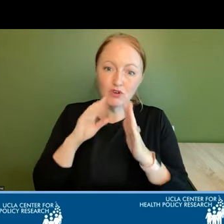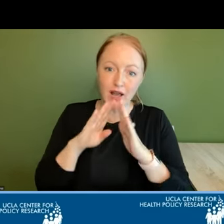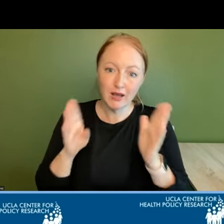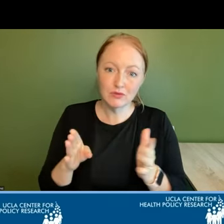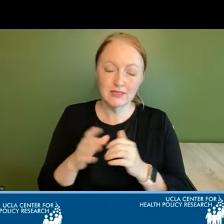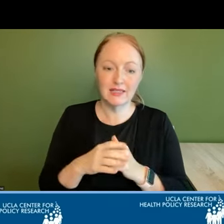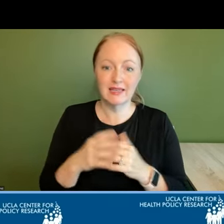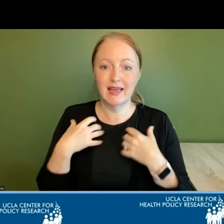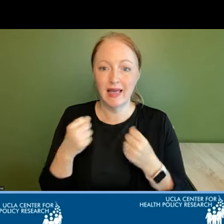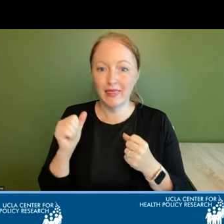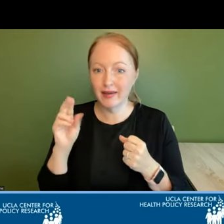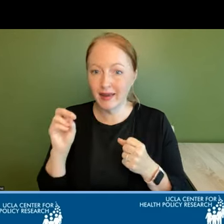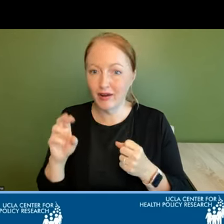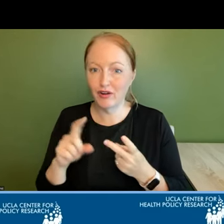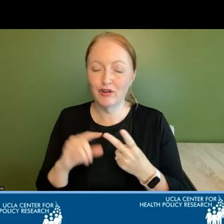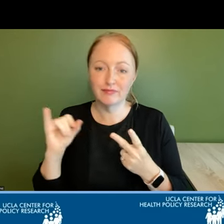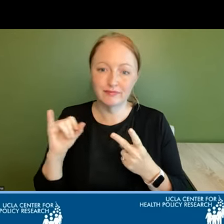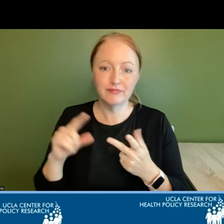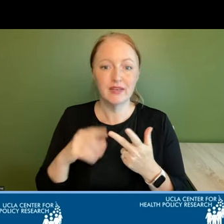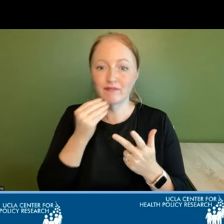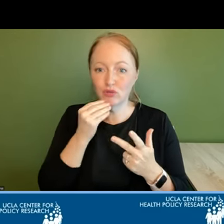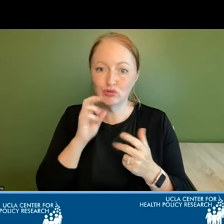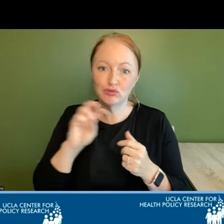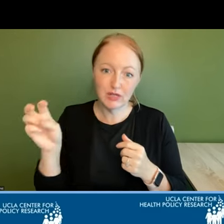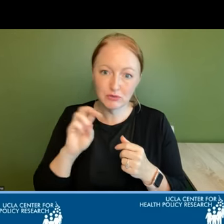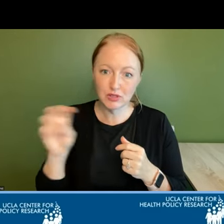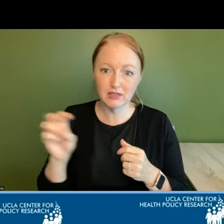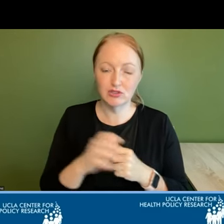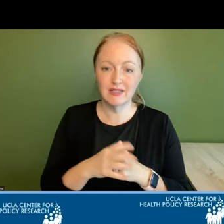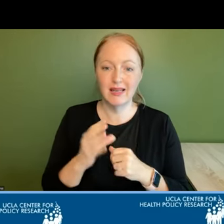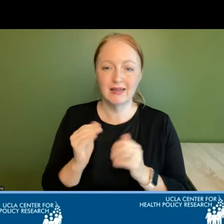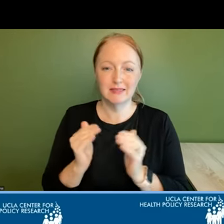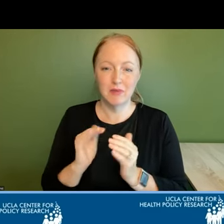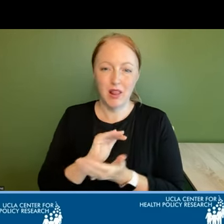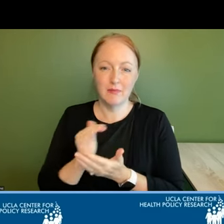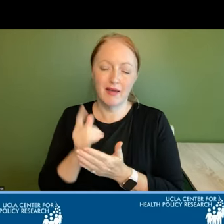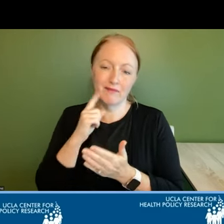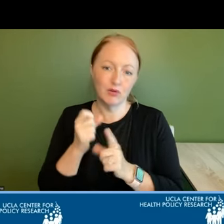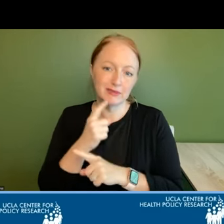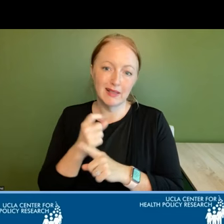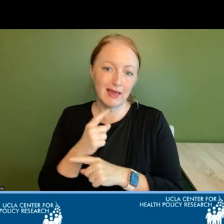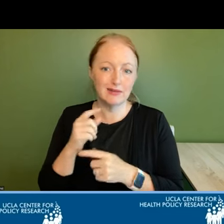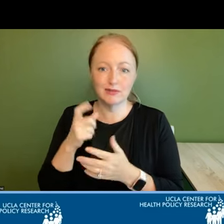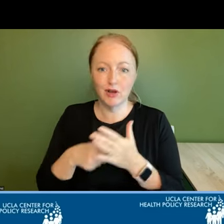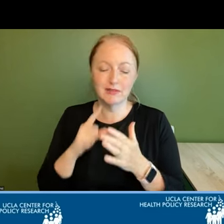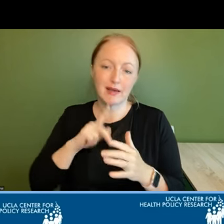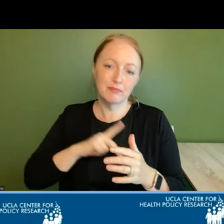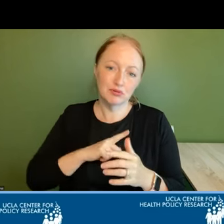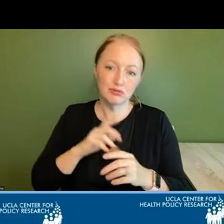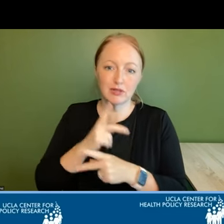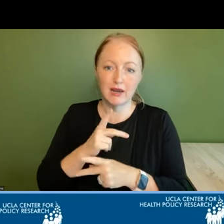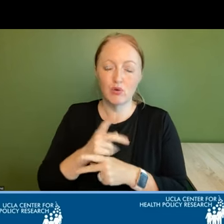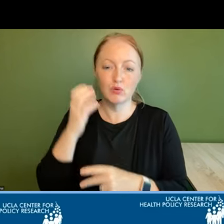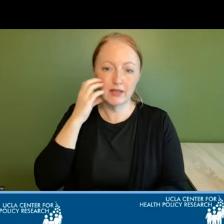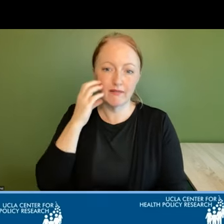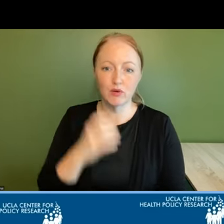health care food transportation and a small amount for miscellaneous costs such as personal care or telephone